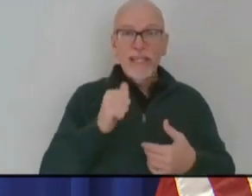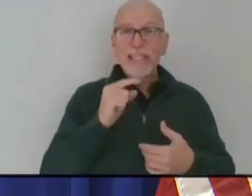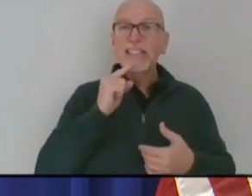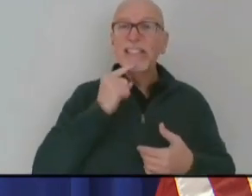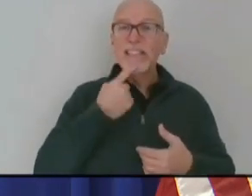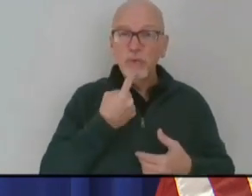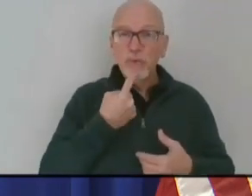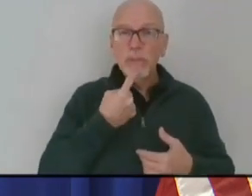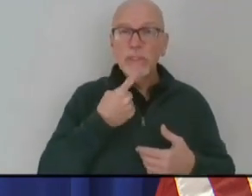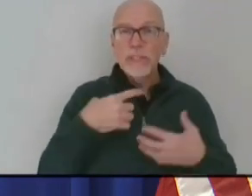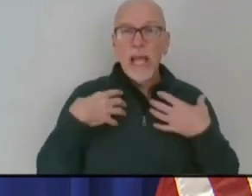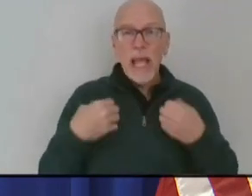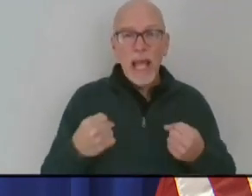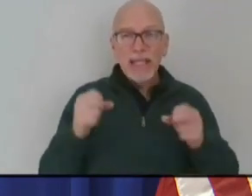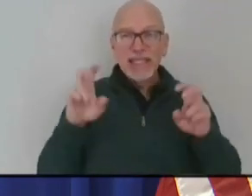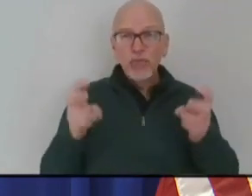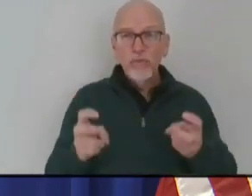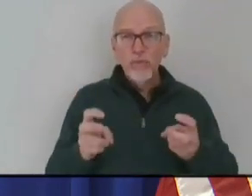condition,